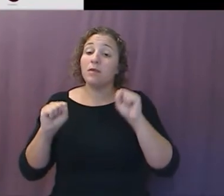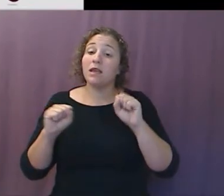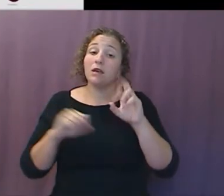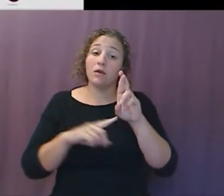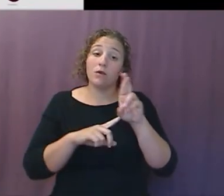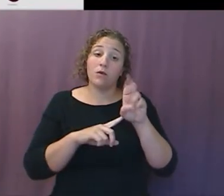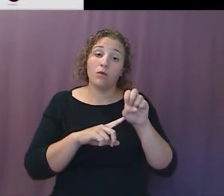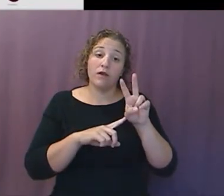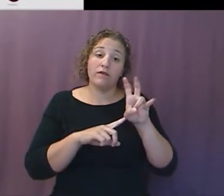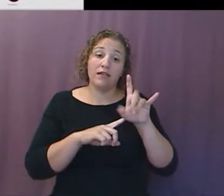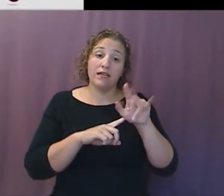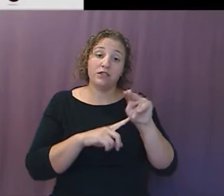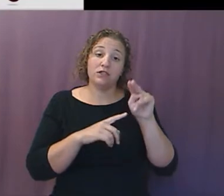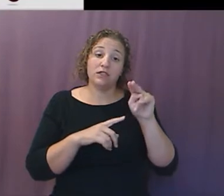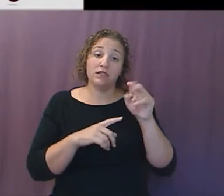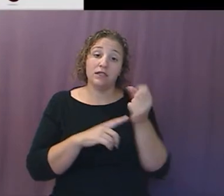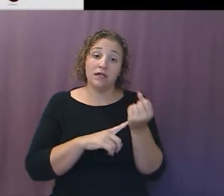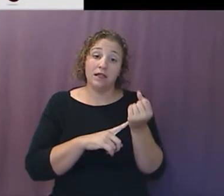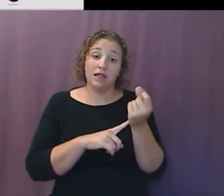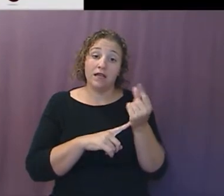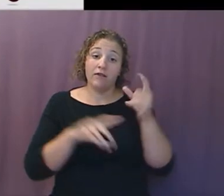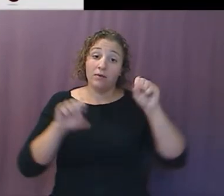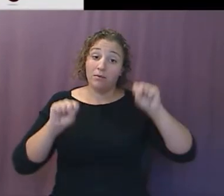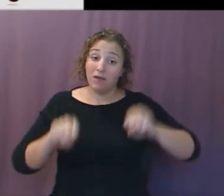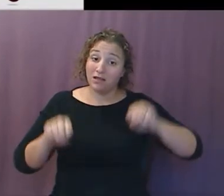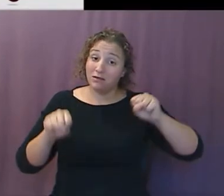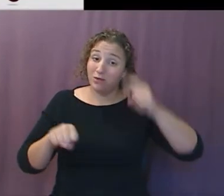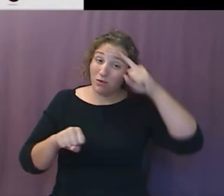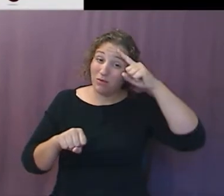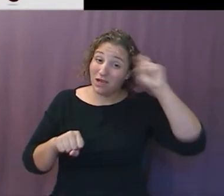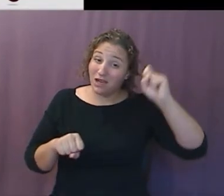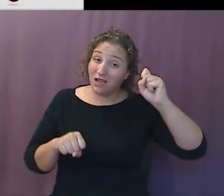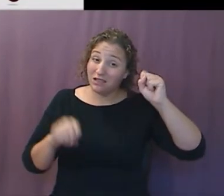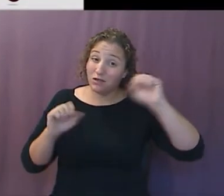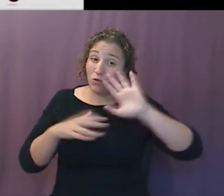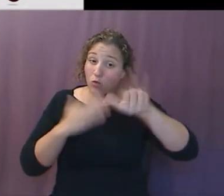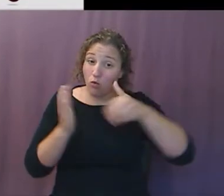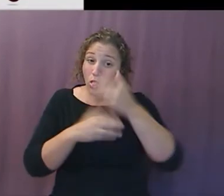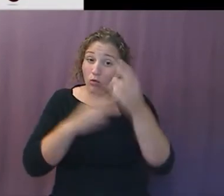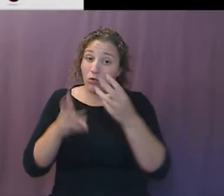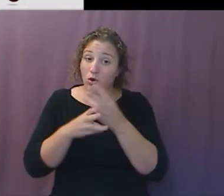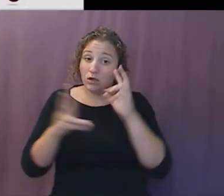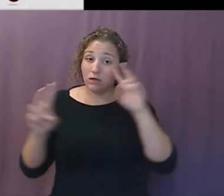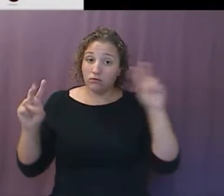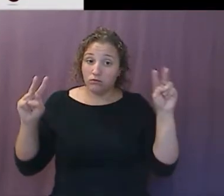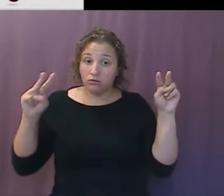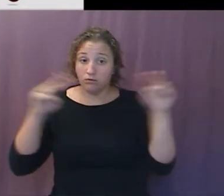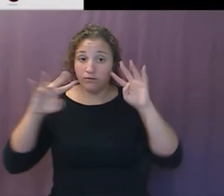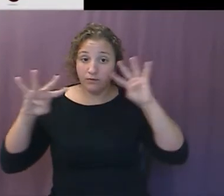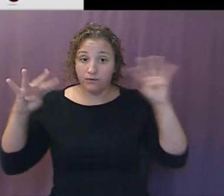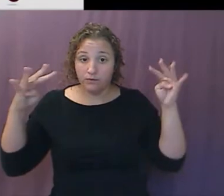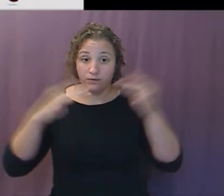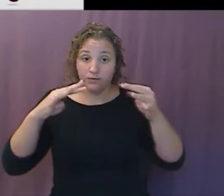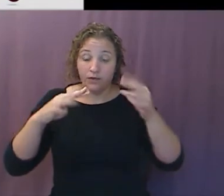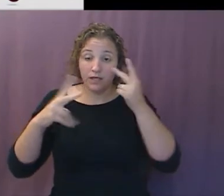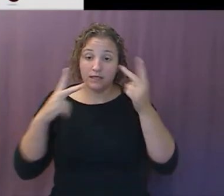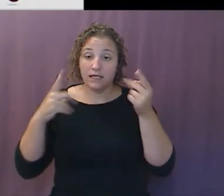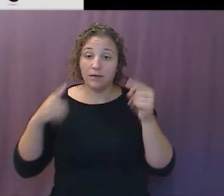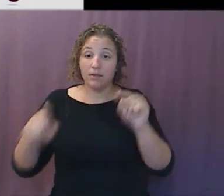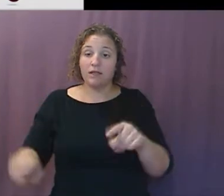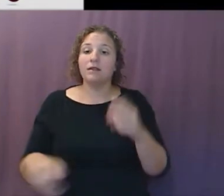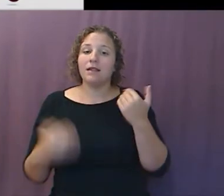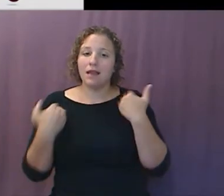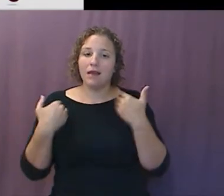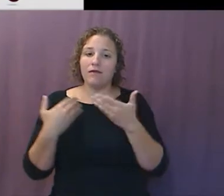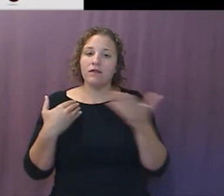prophets dead in the streets of Jerusalem three and a half years into this tribulation. They already have these things launched